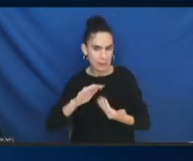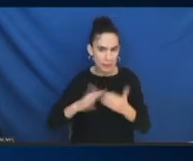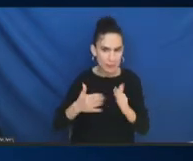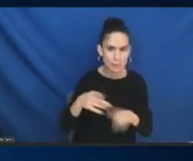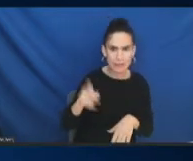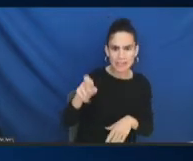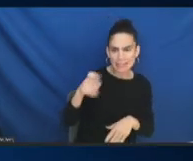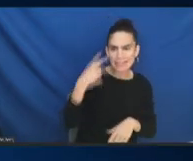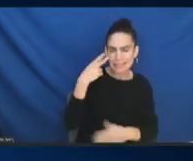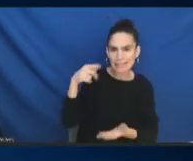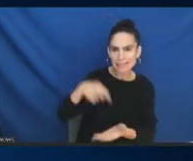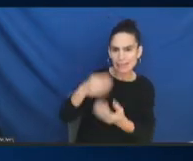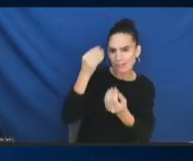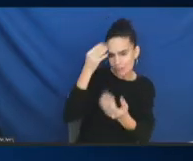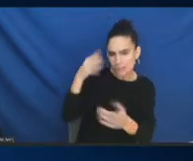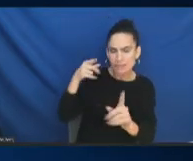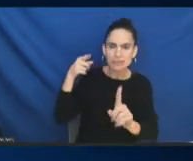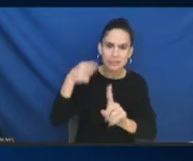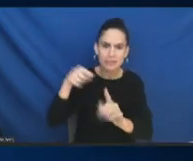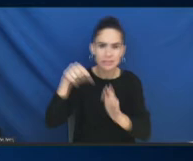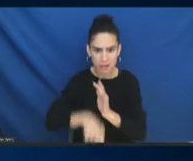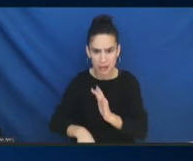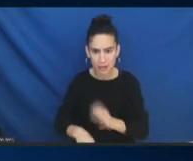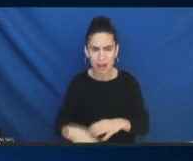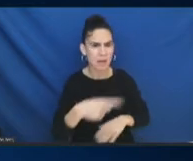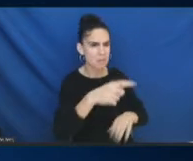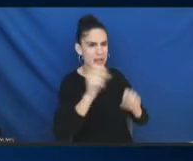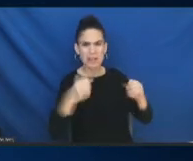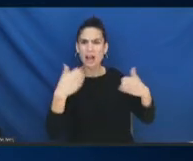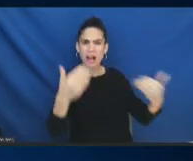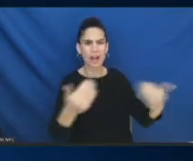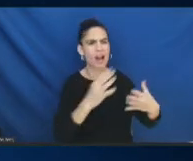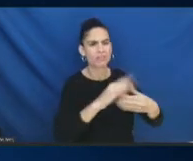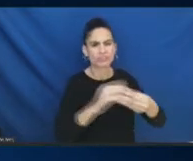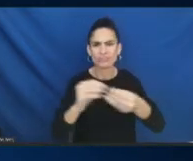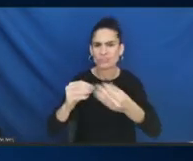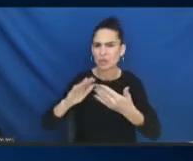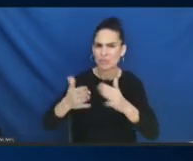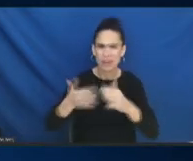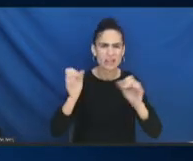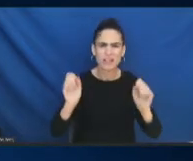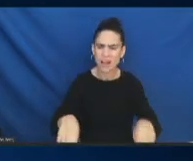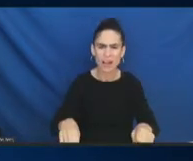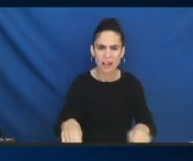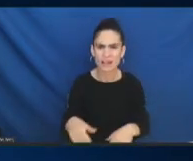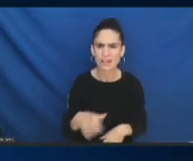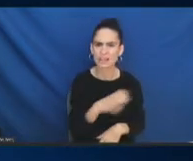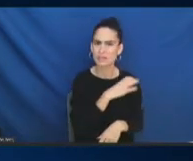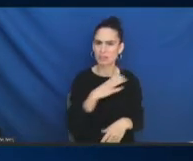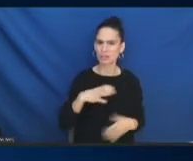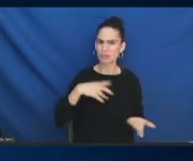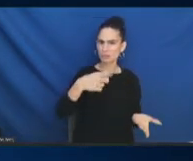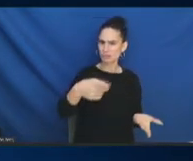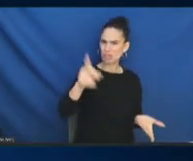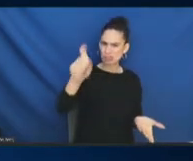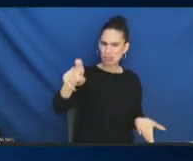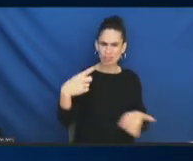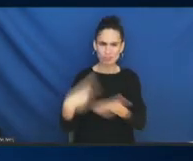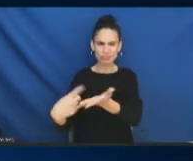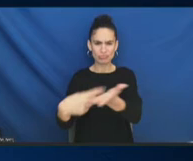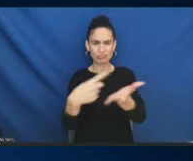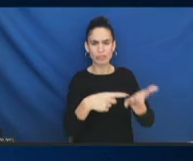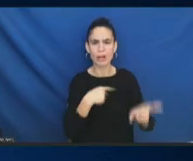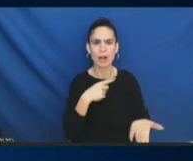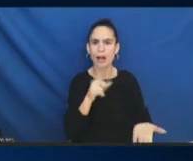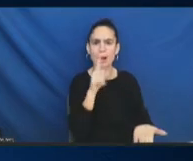Absolutely. And I hope you do. Marcella All right. The commission should be talking to each other. Do not feel like, again, do not feel